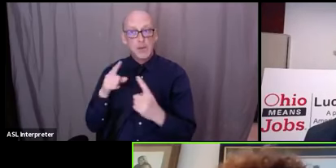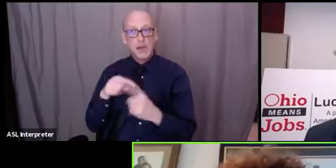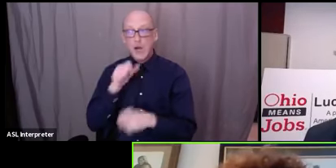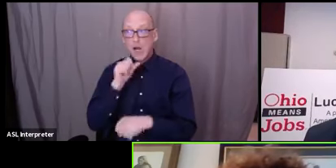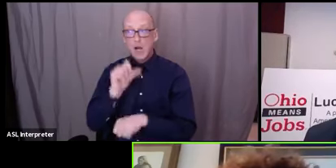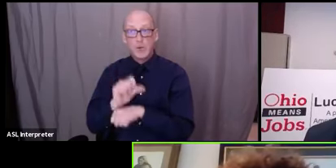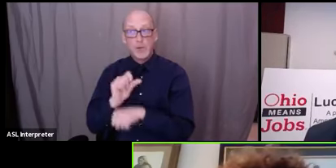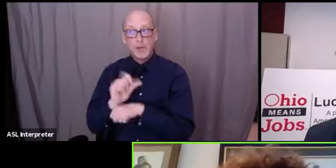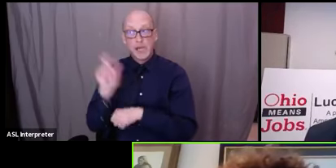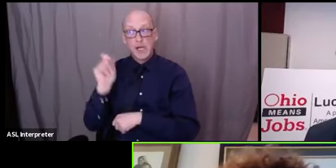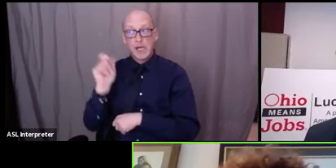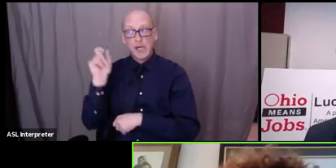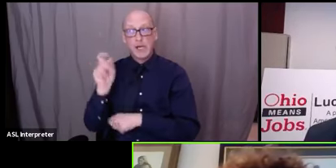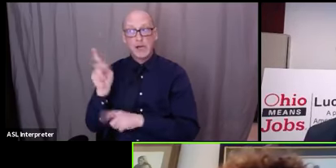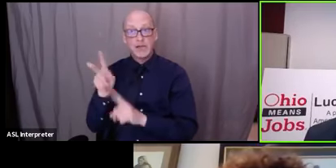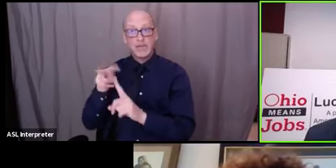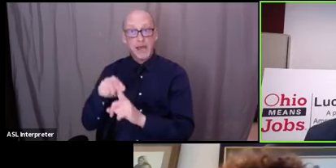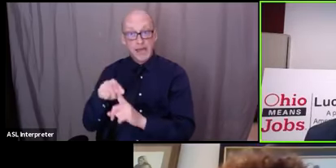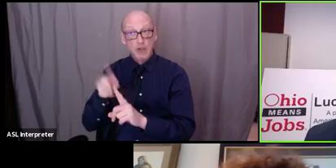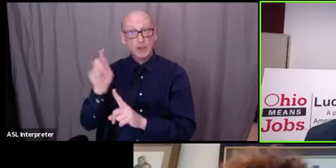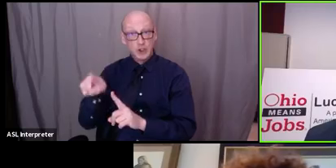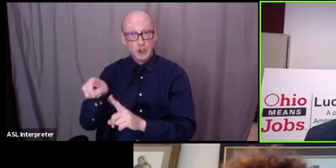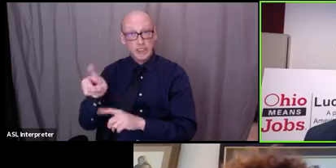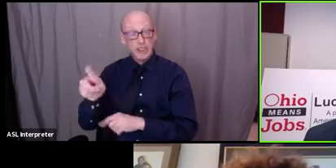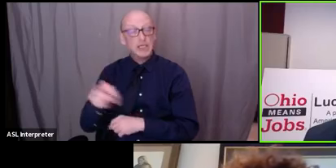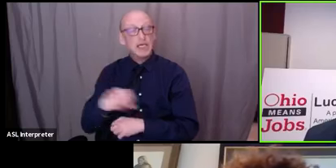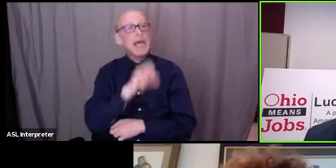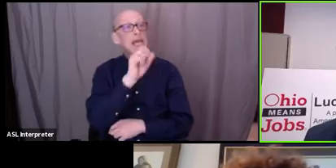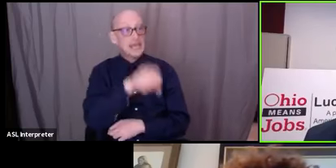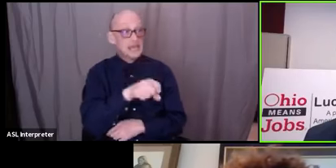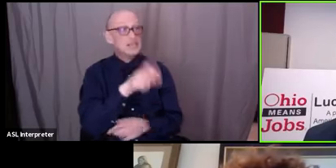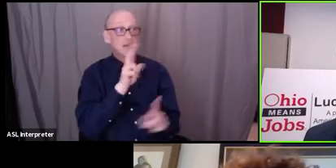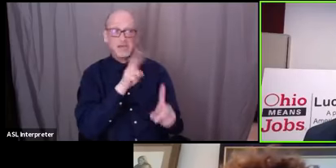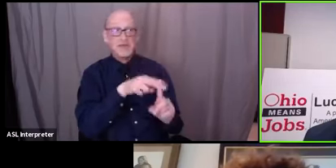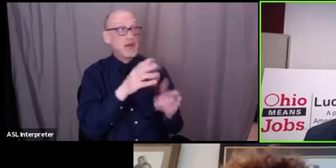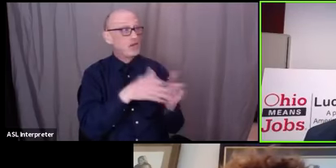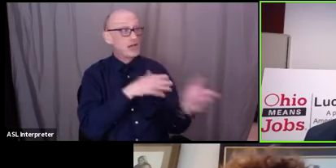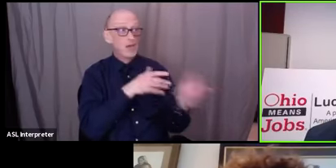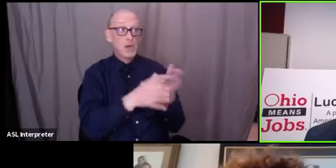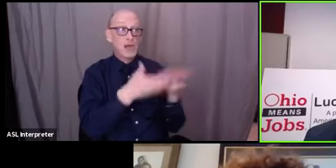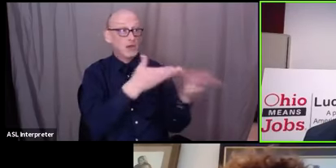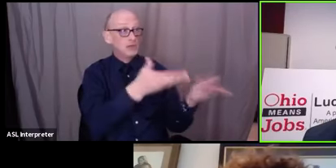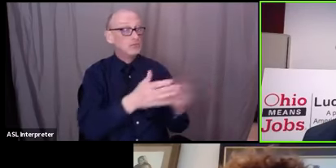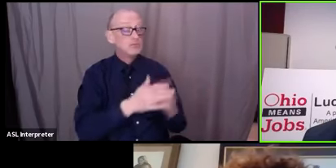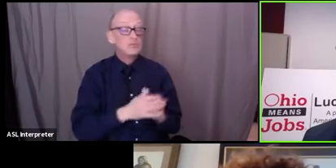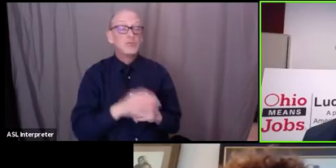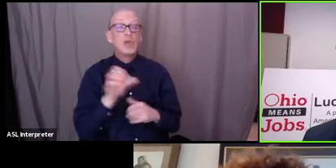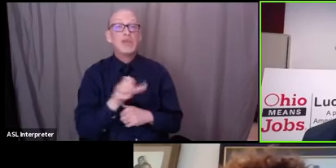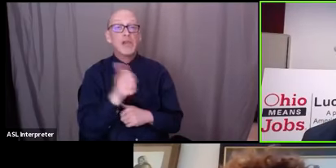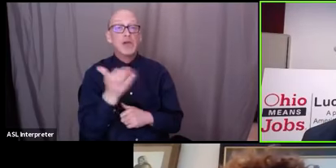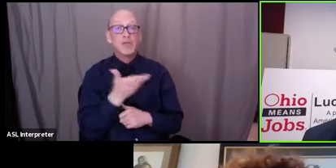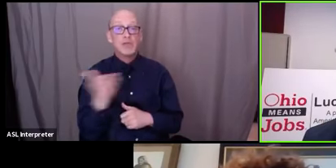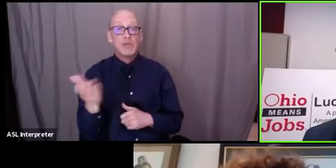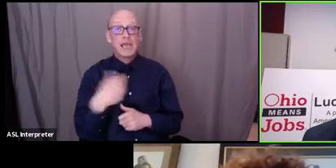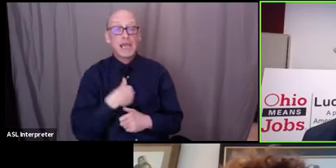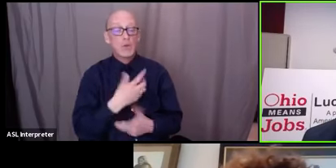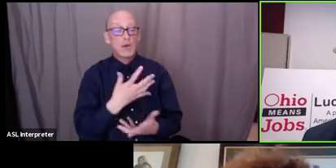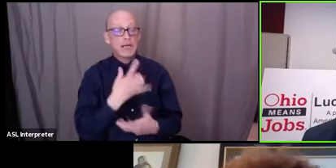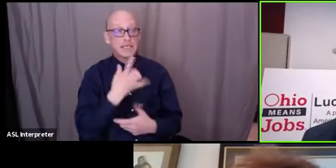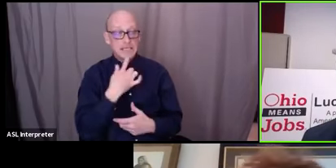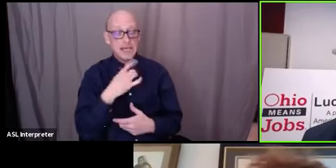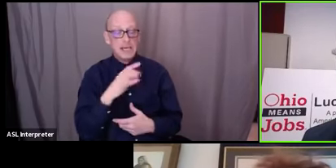that they file yes that they file anyway yes um and the other thing that i would say to the